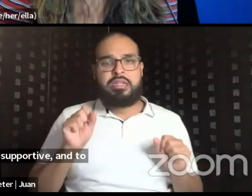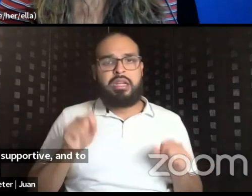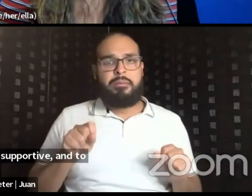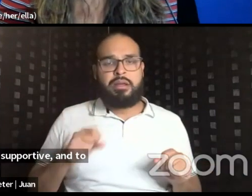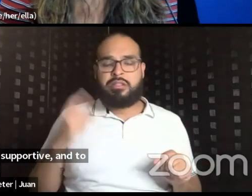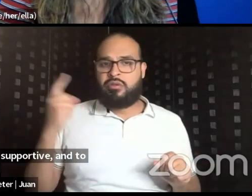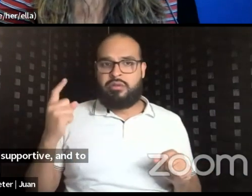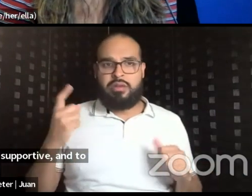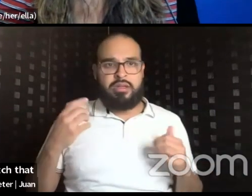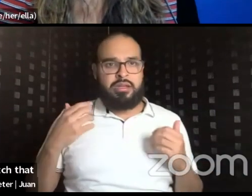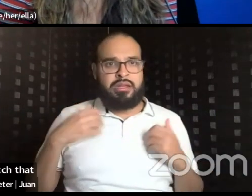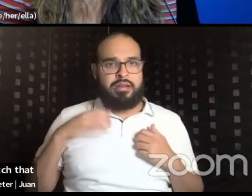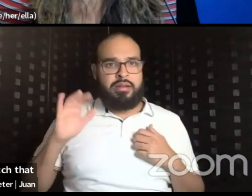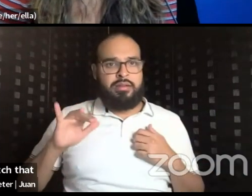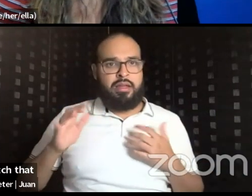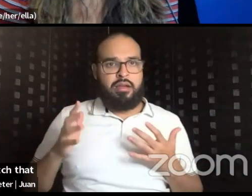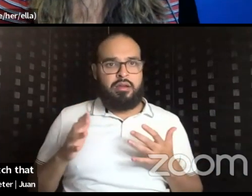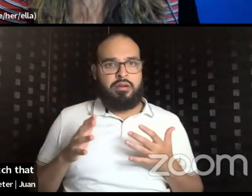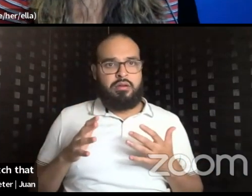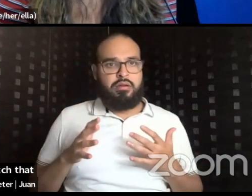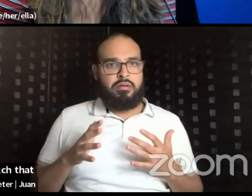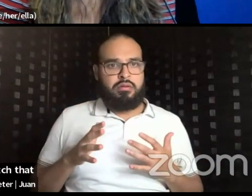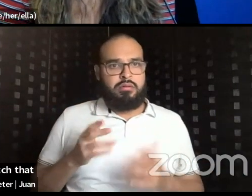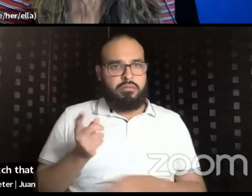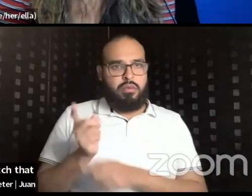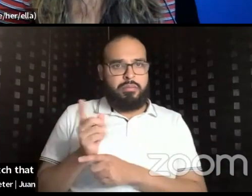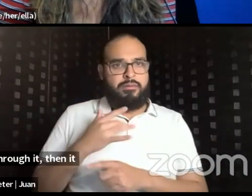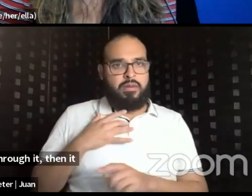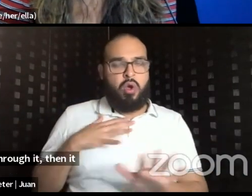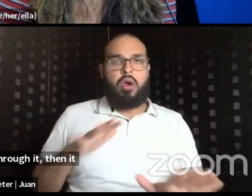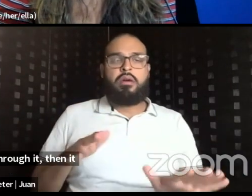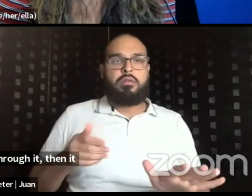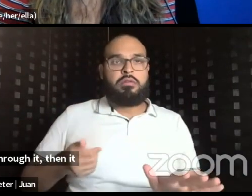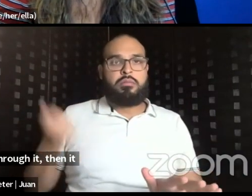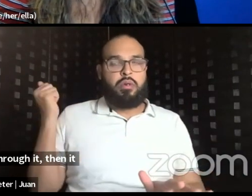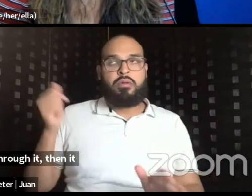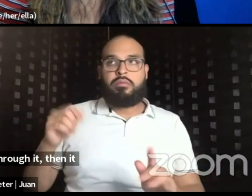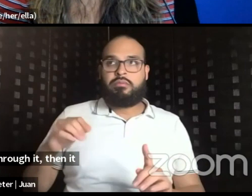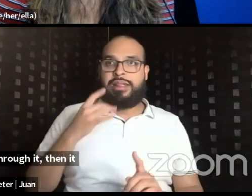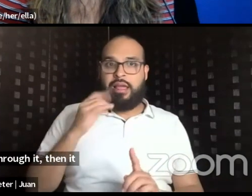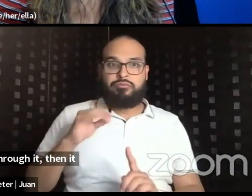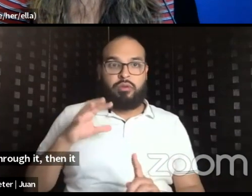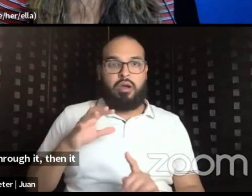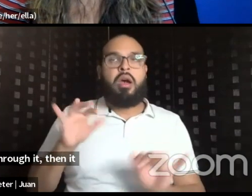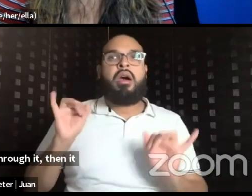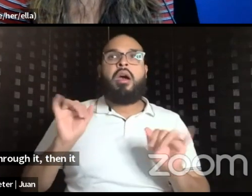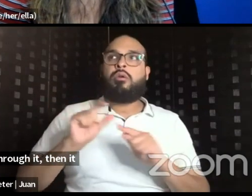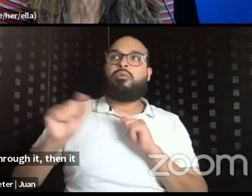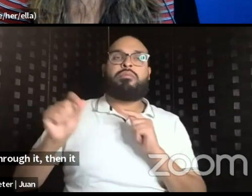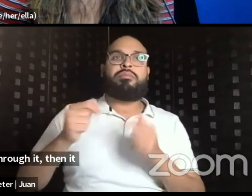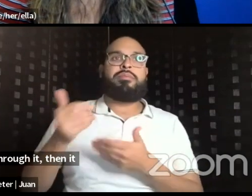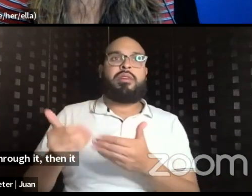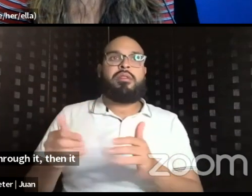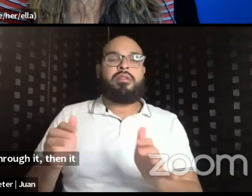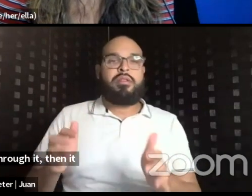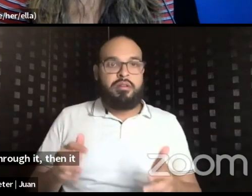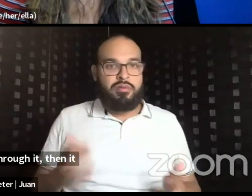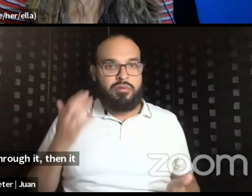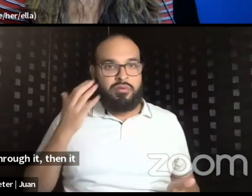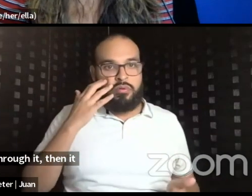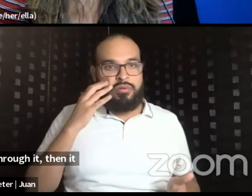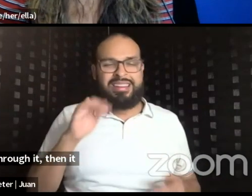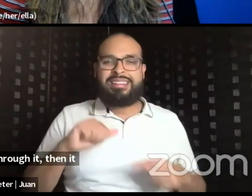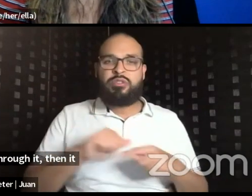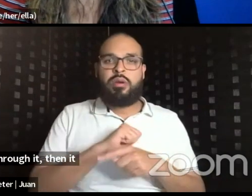switch that flips where then it goes and it goes forward. And we feel like, ah, okay. Like training for a